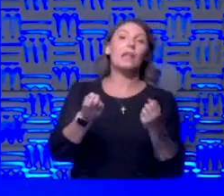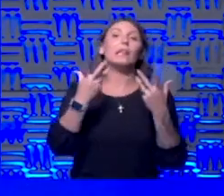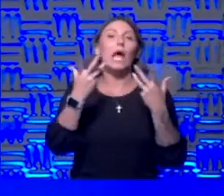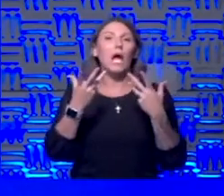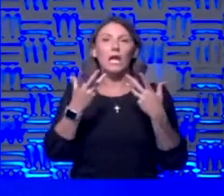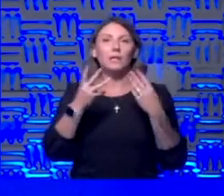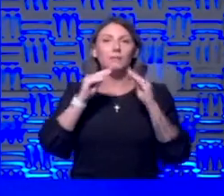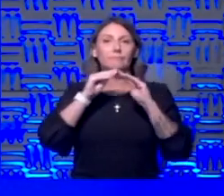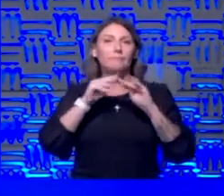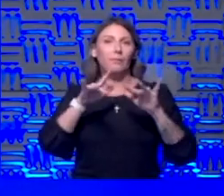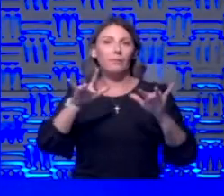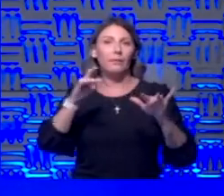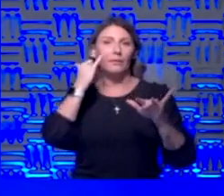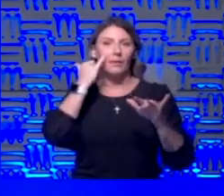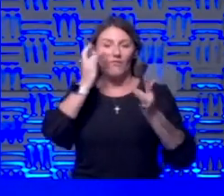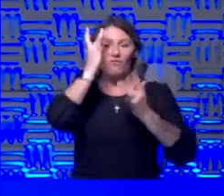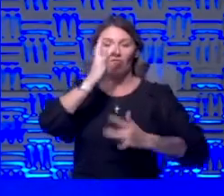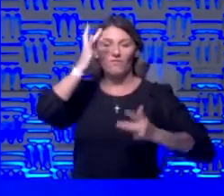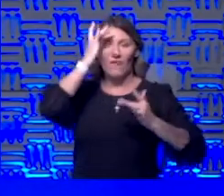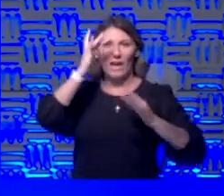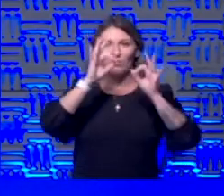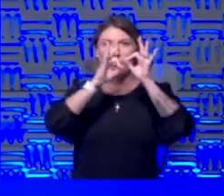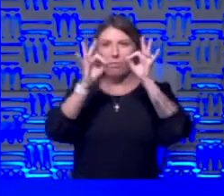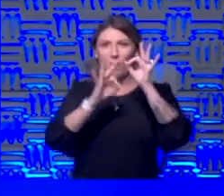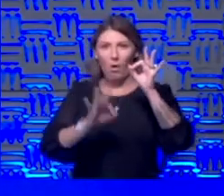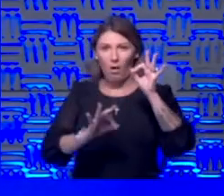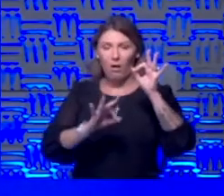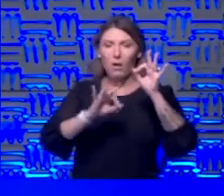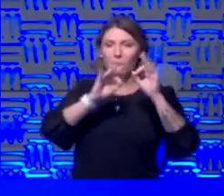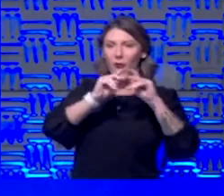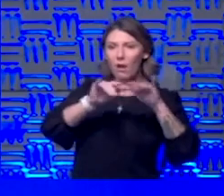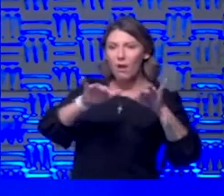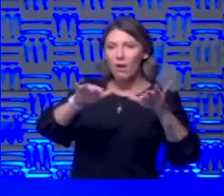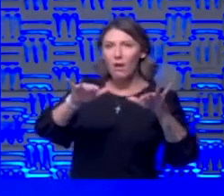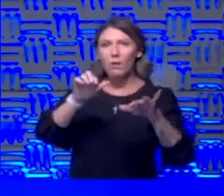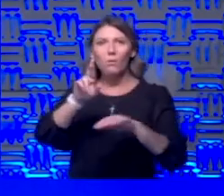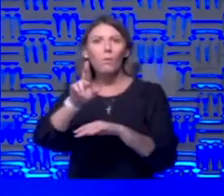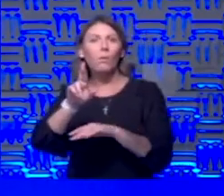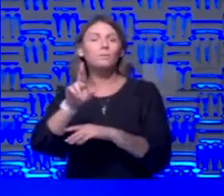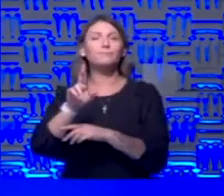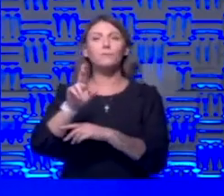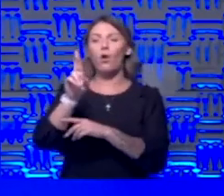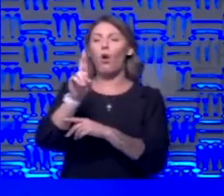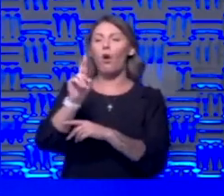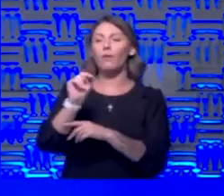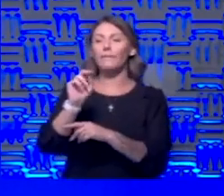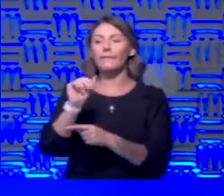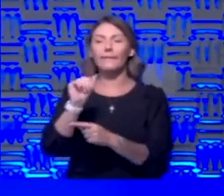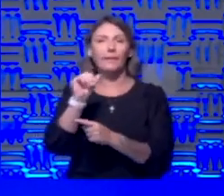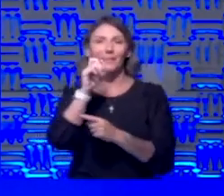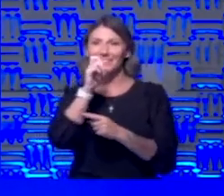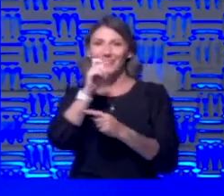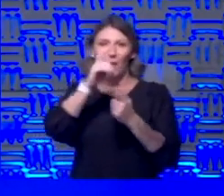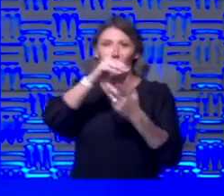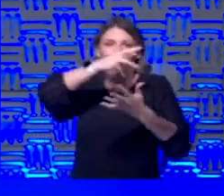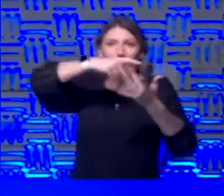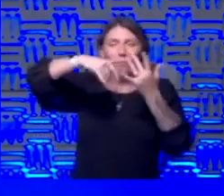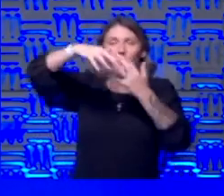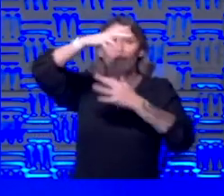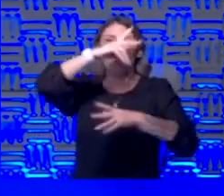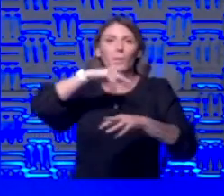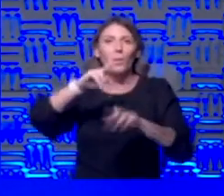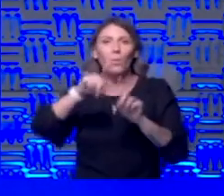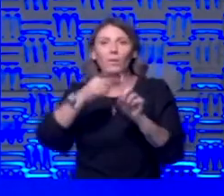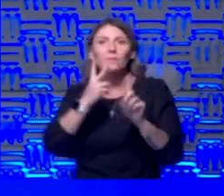if there's any viral particles or viral RNA that is in there it's not going to be in any significant quantity to